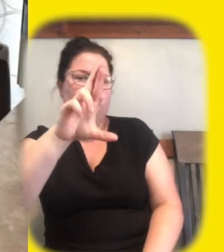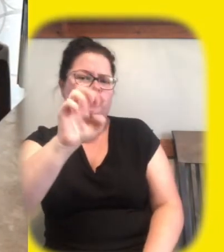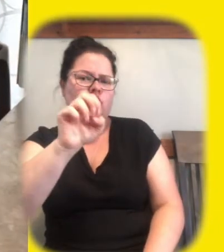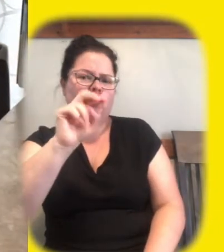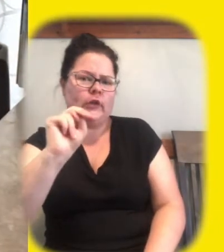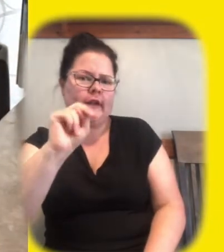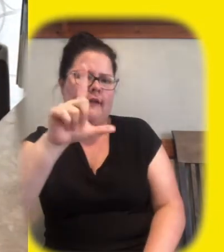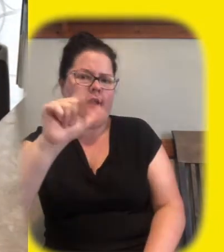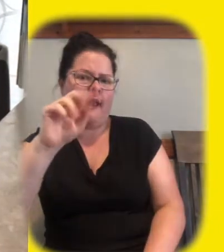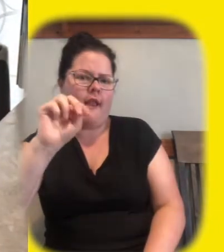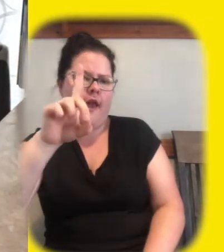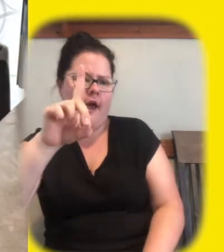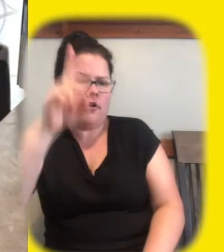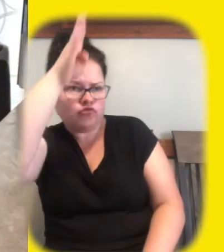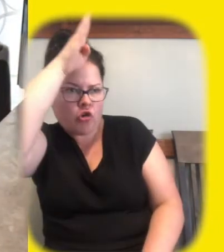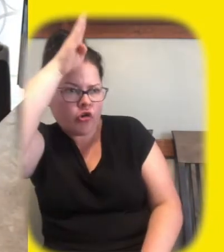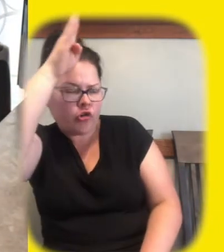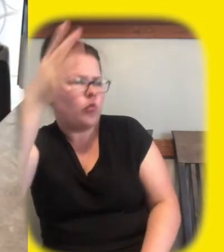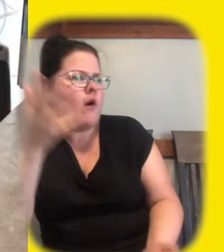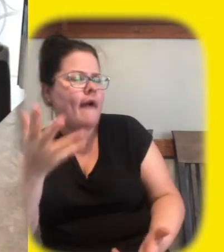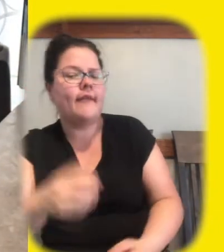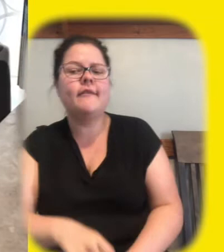yeah